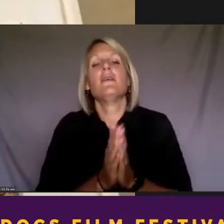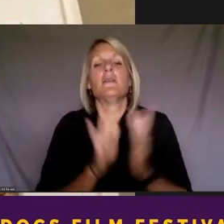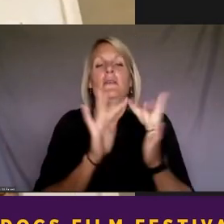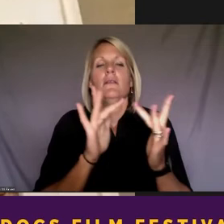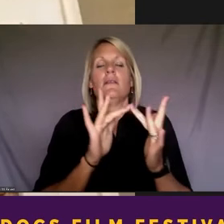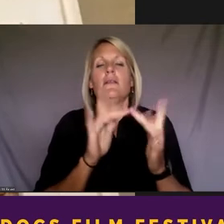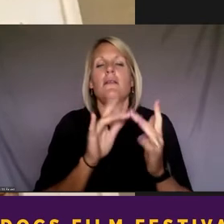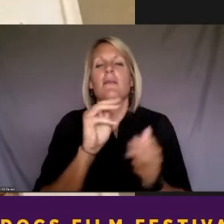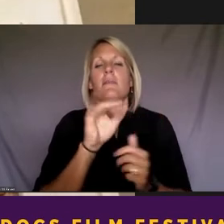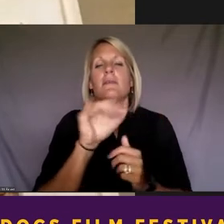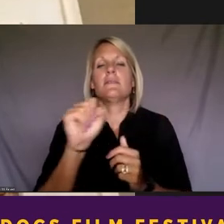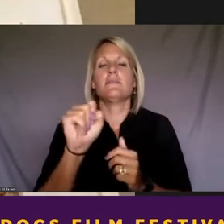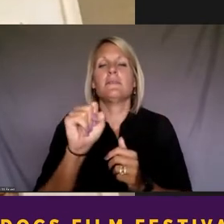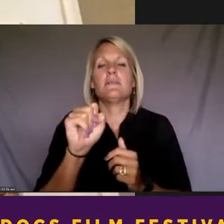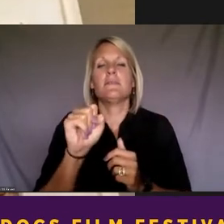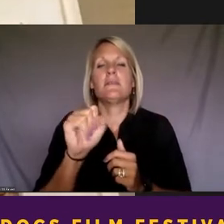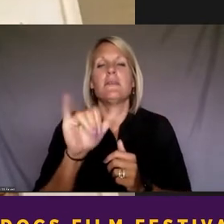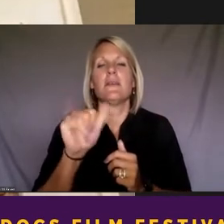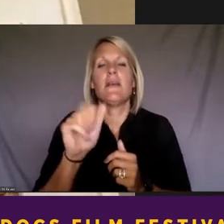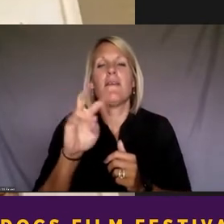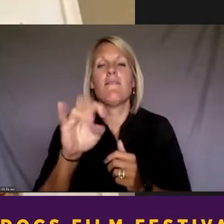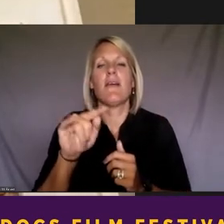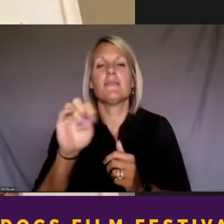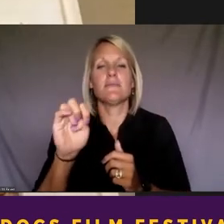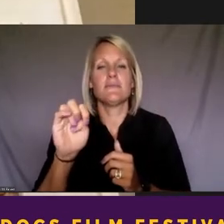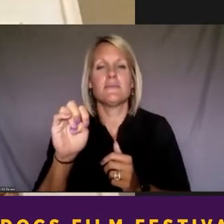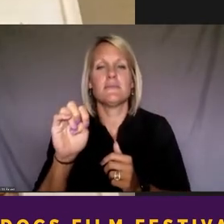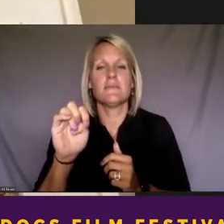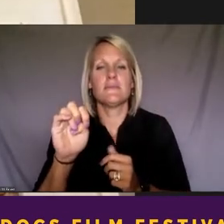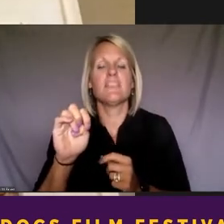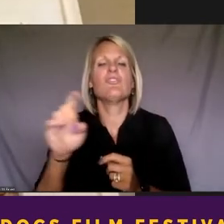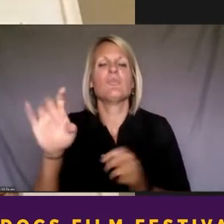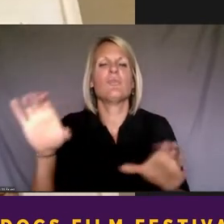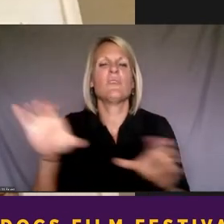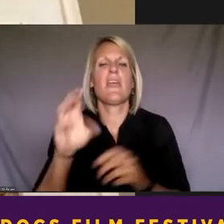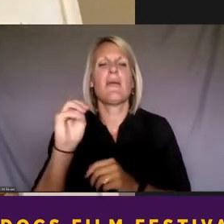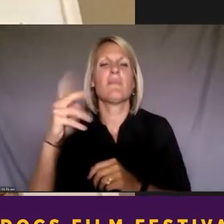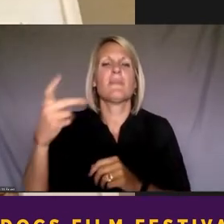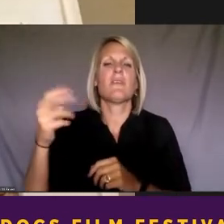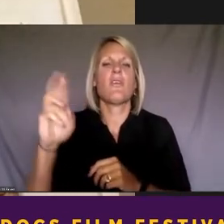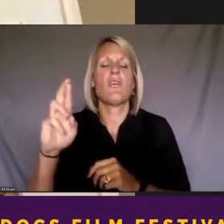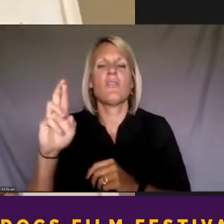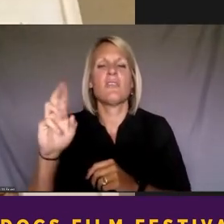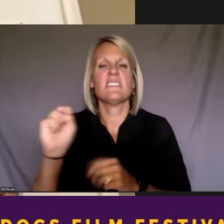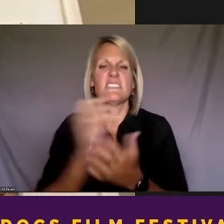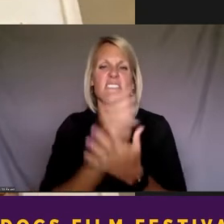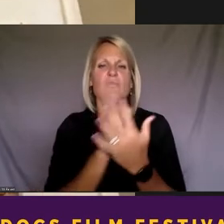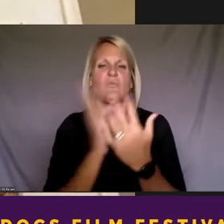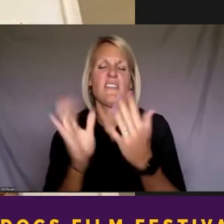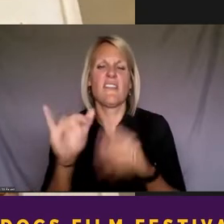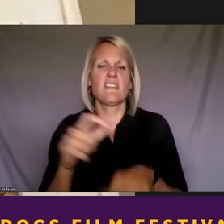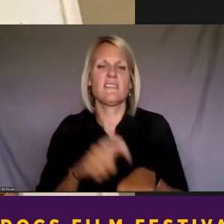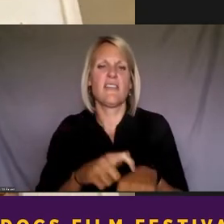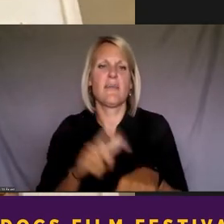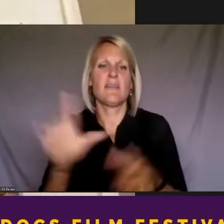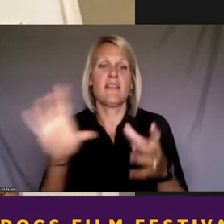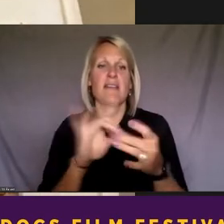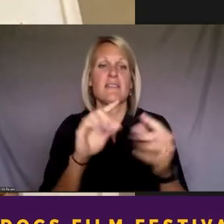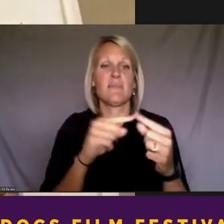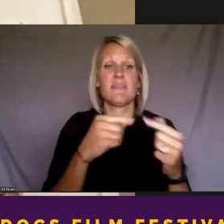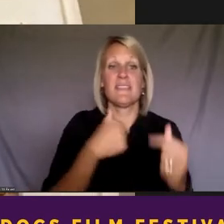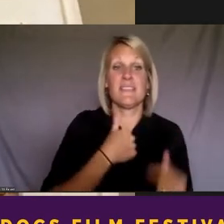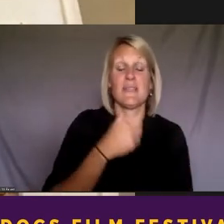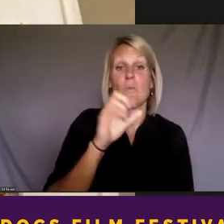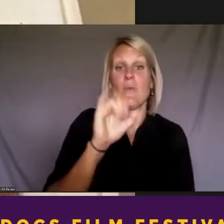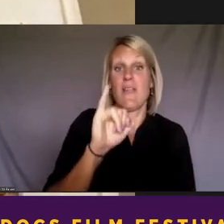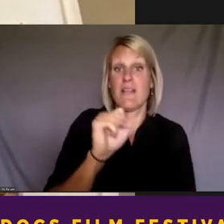Latley, who was doing the NPR series at the time, who connected me with Isaac Skoloff, who said,